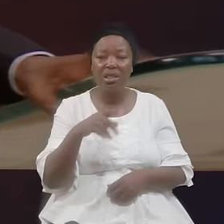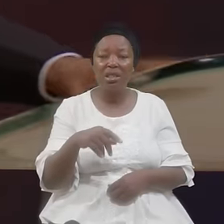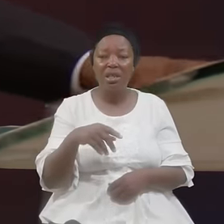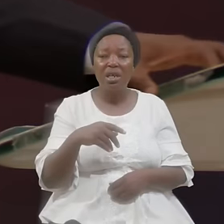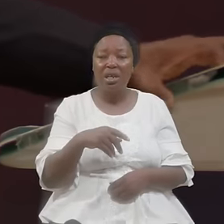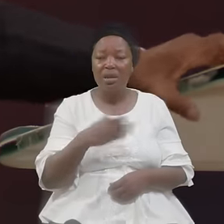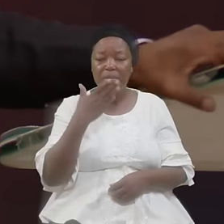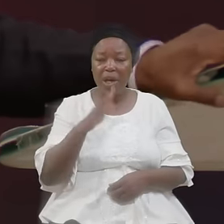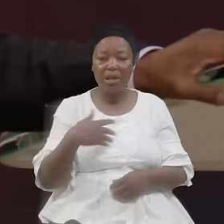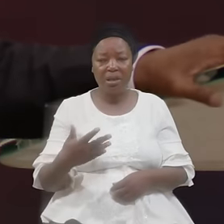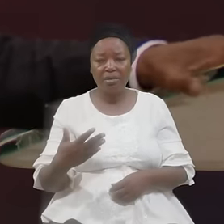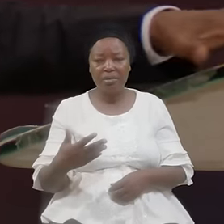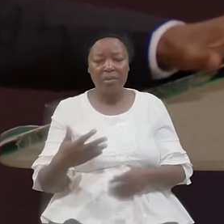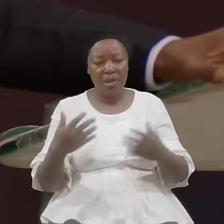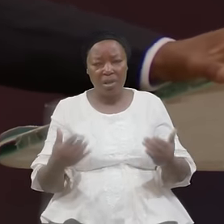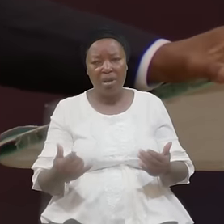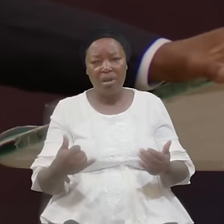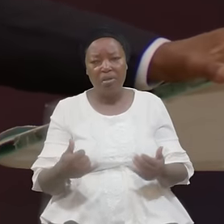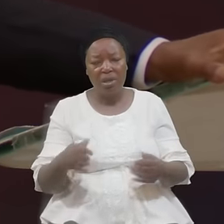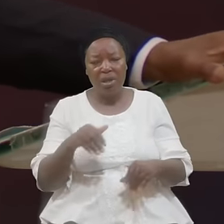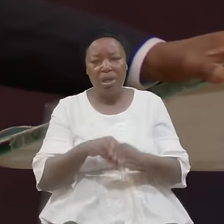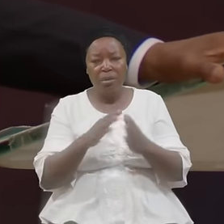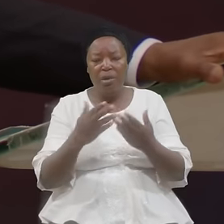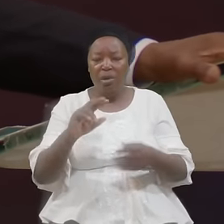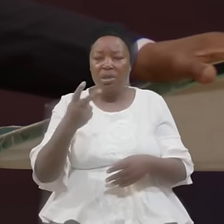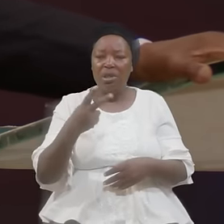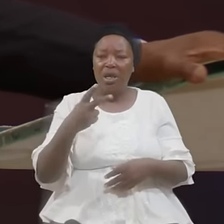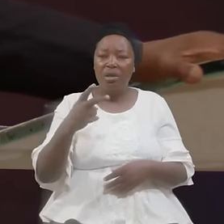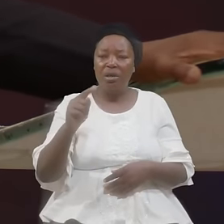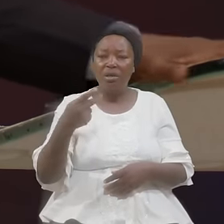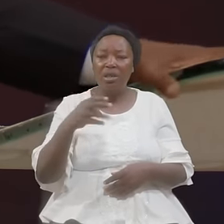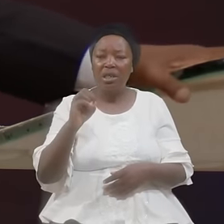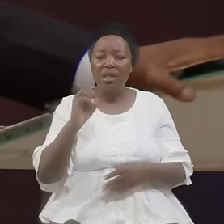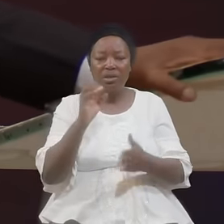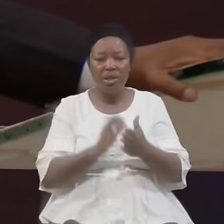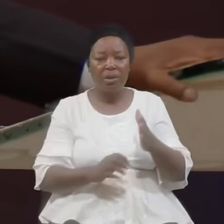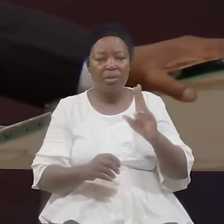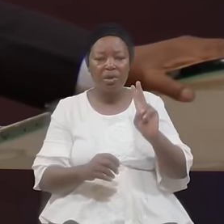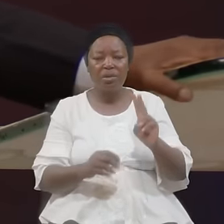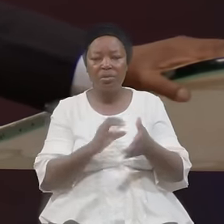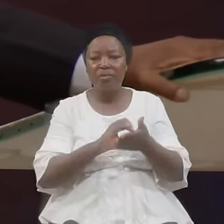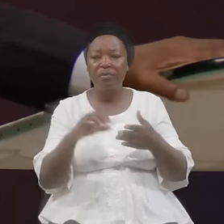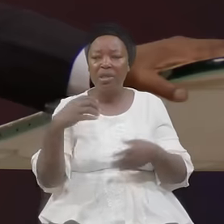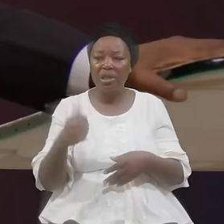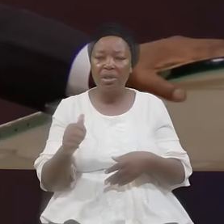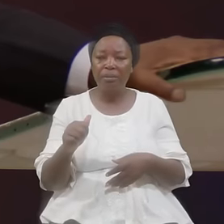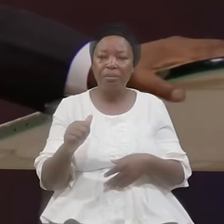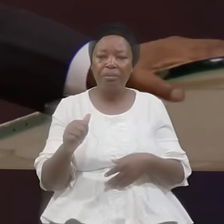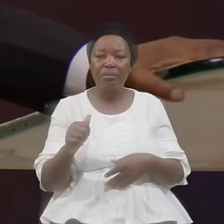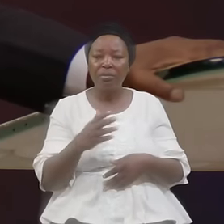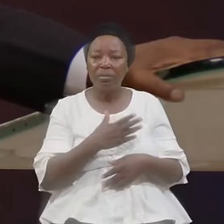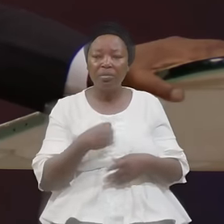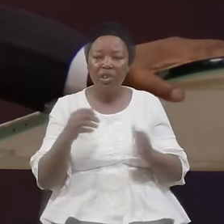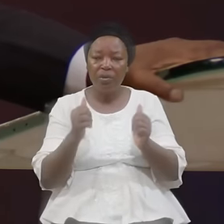2 Thessalonians Chapter 2 In 2 Thessalonians Chapter 2 Verse 10 And With